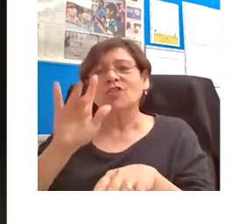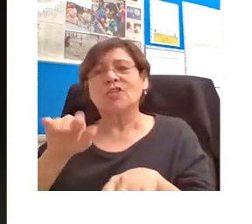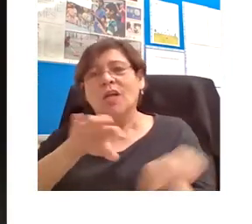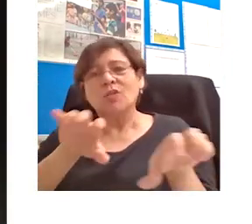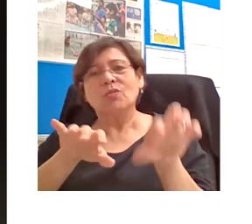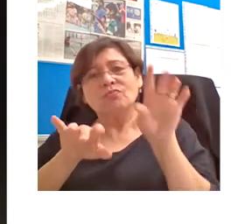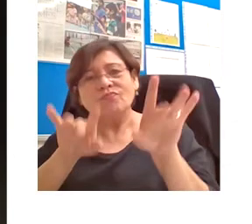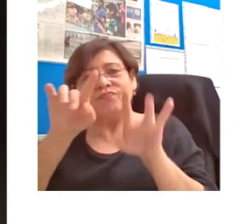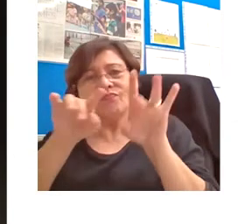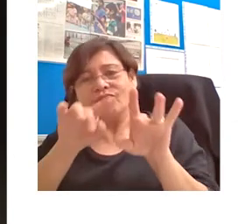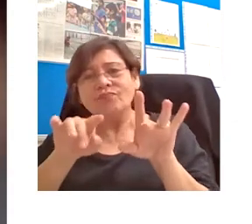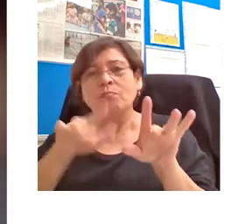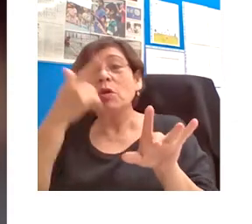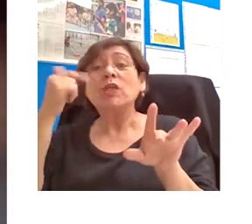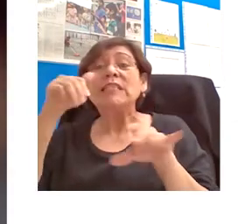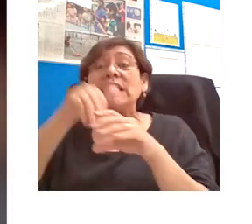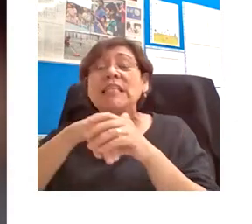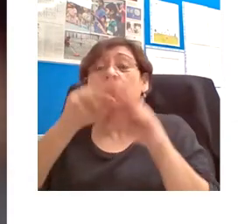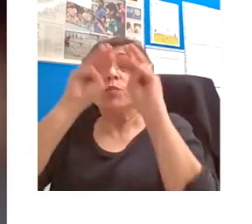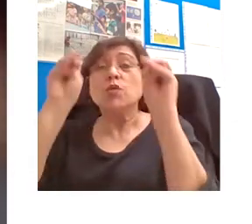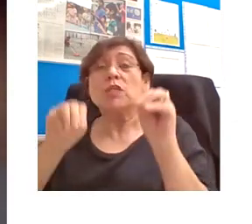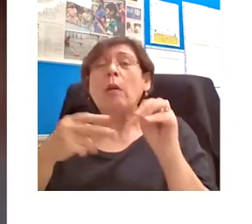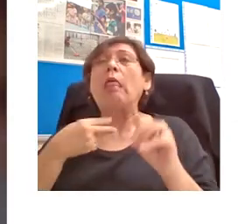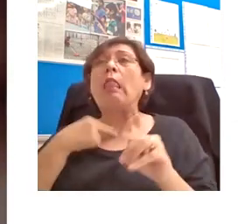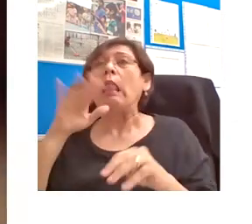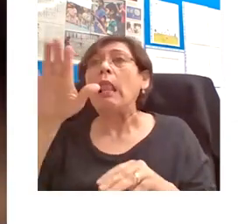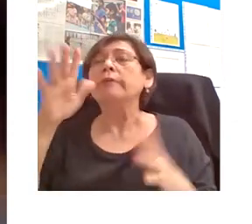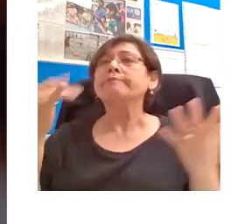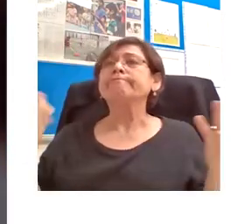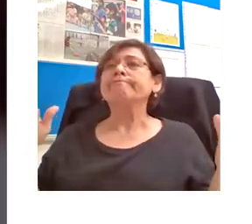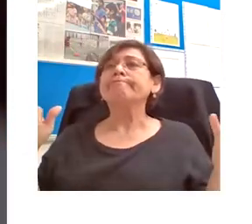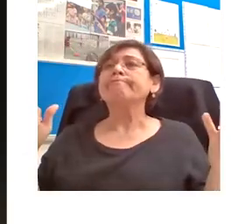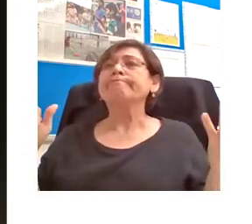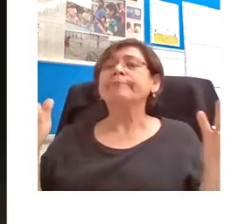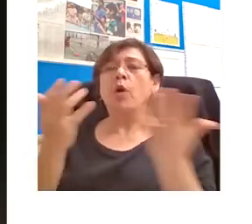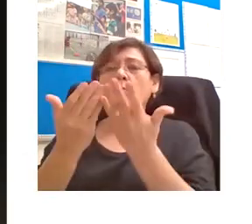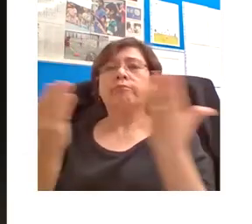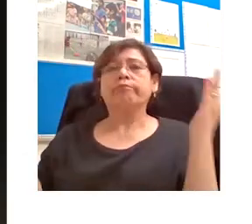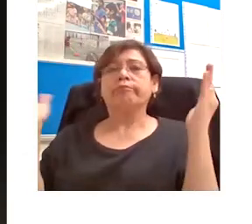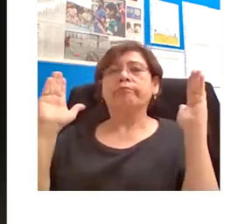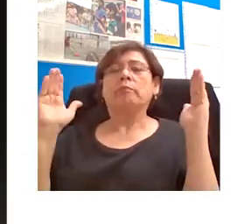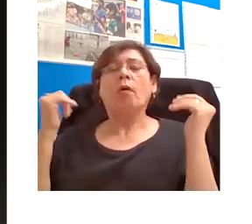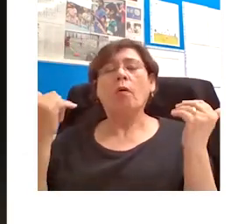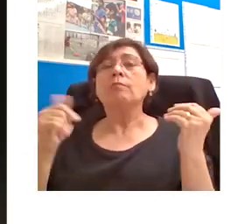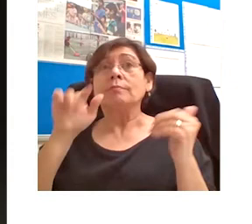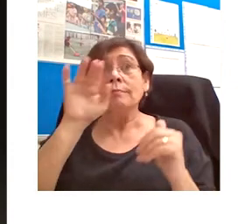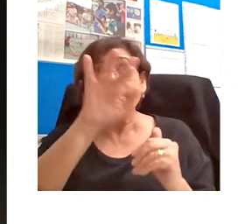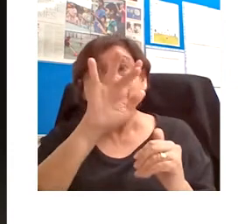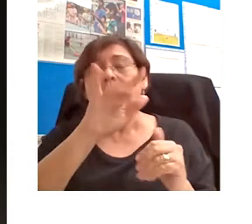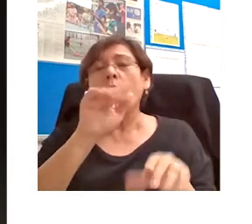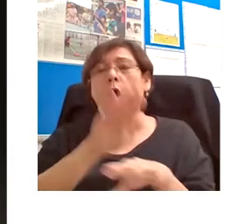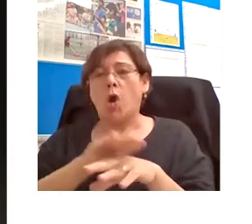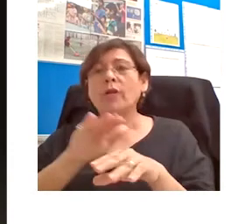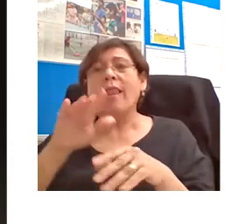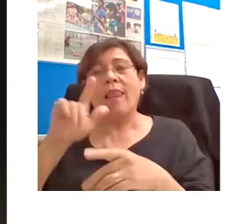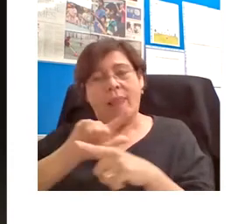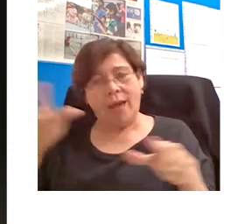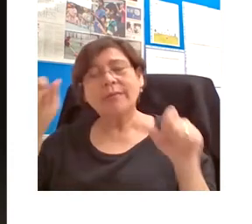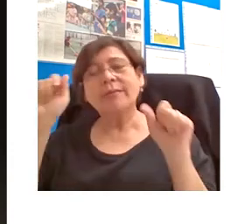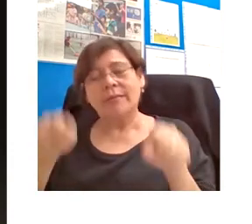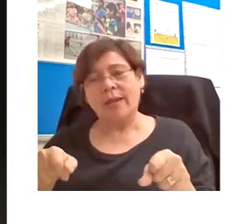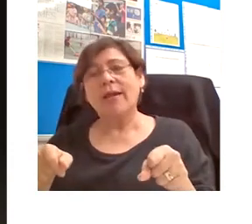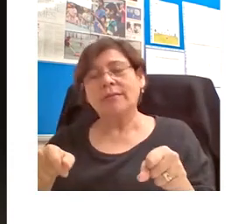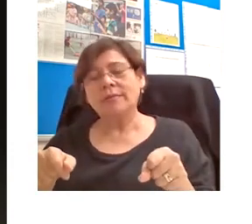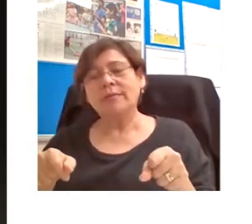behind glass. educational videos and other interactive digital learning resources are